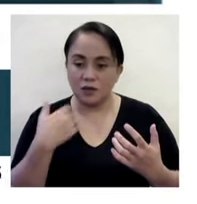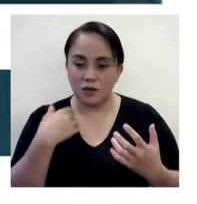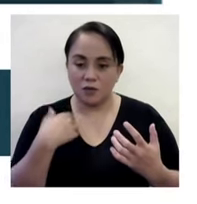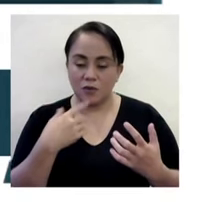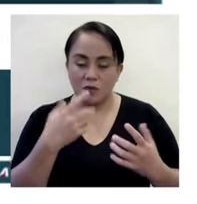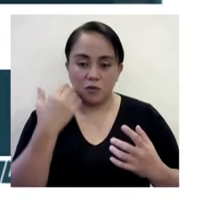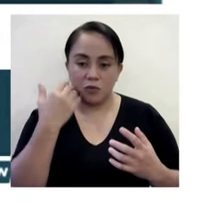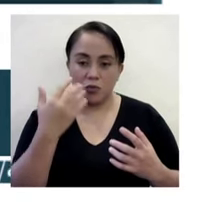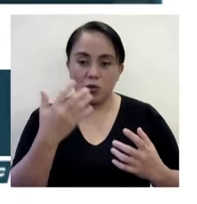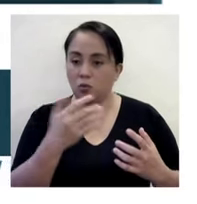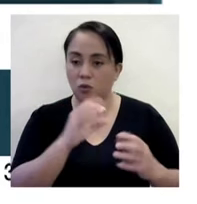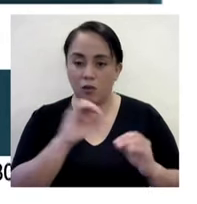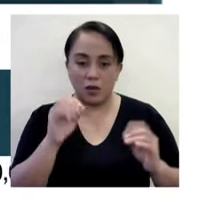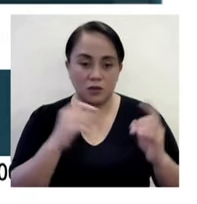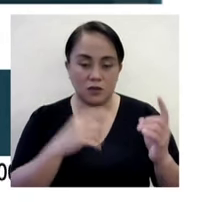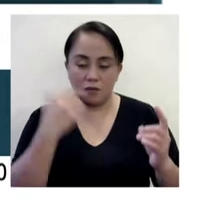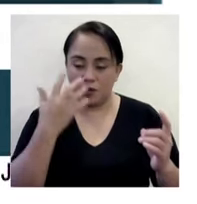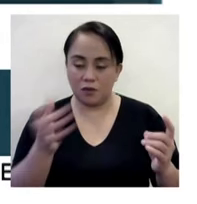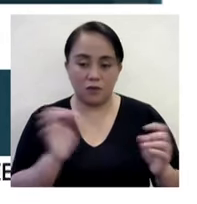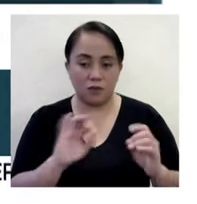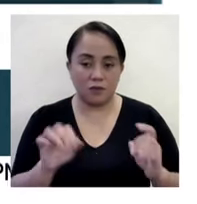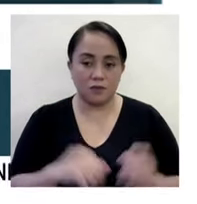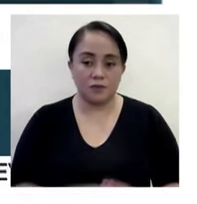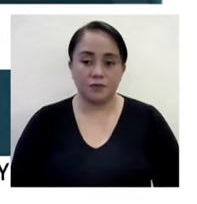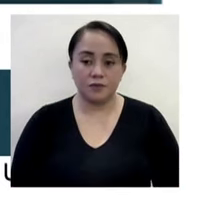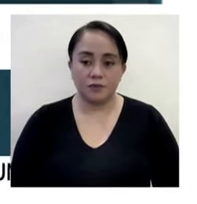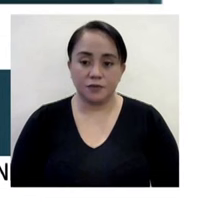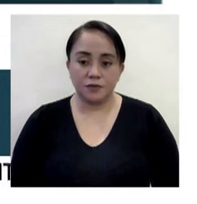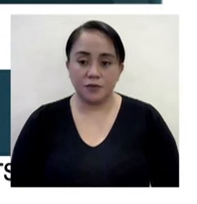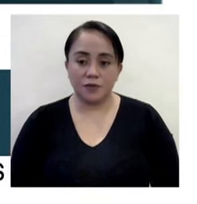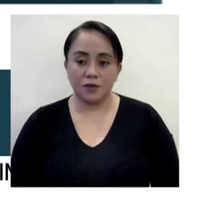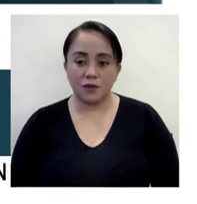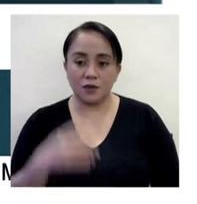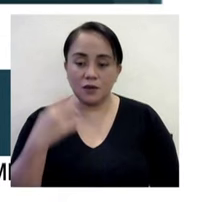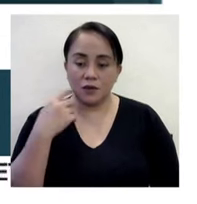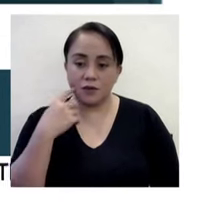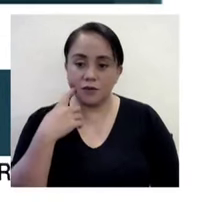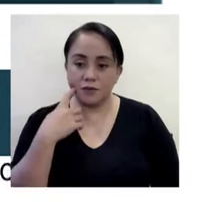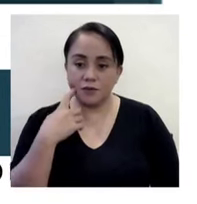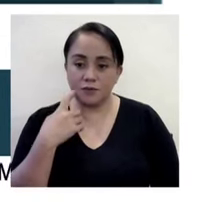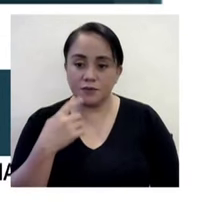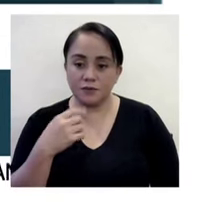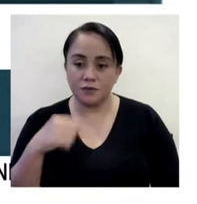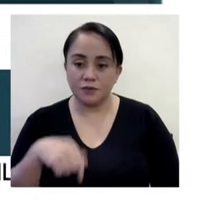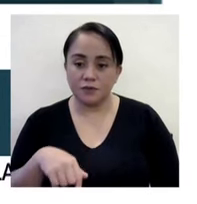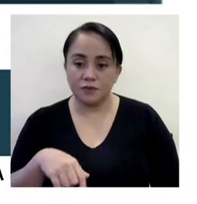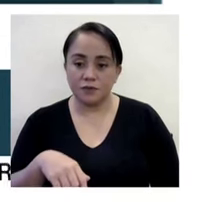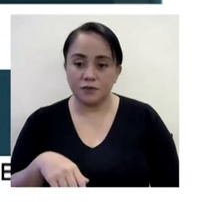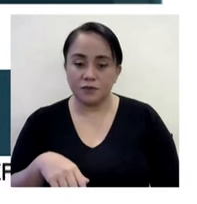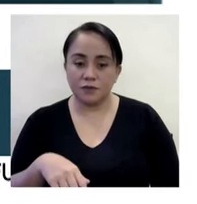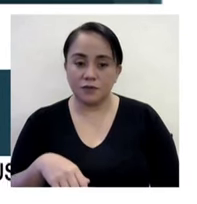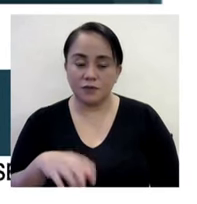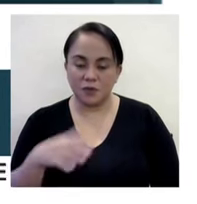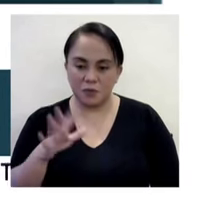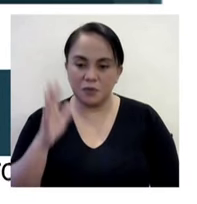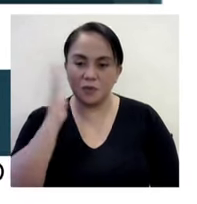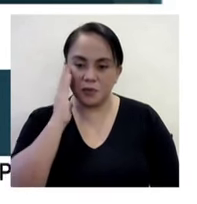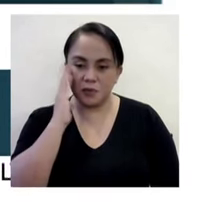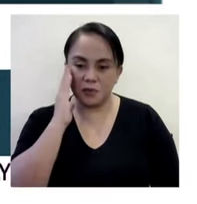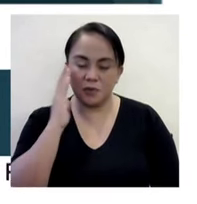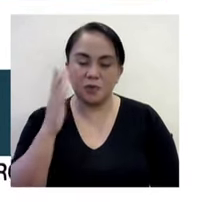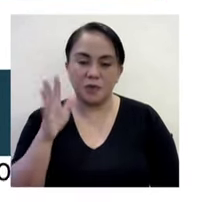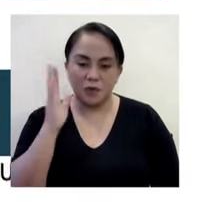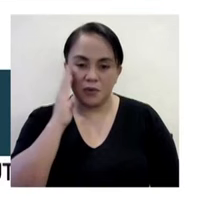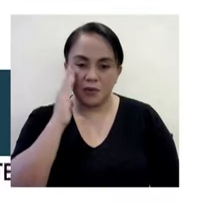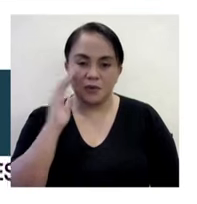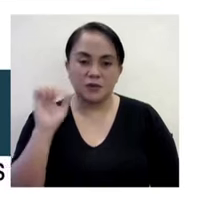Of course, we've had a sad story of four dearly departed Filipinos from Israel. And we know that, of